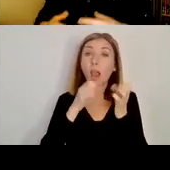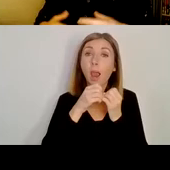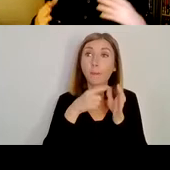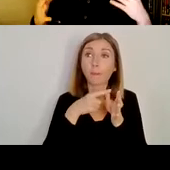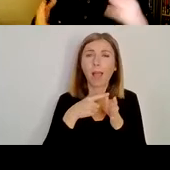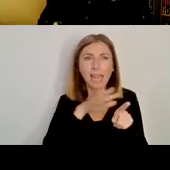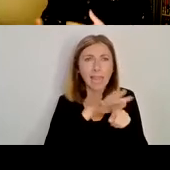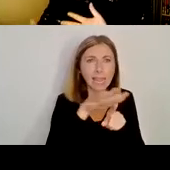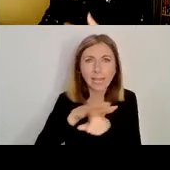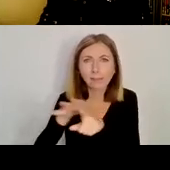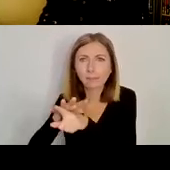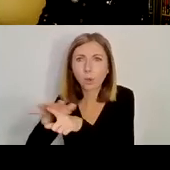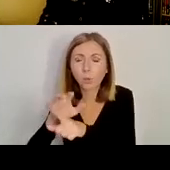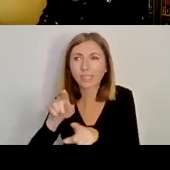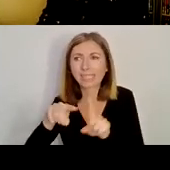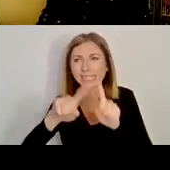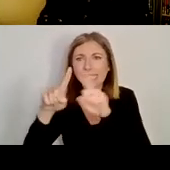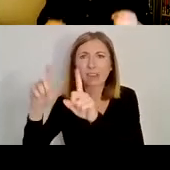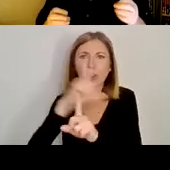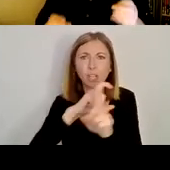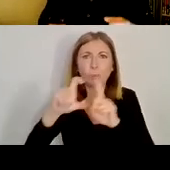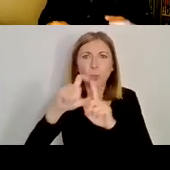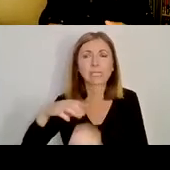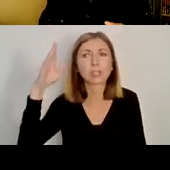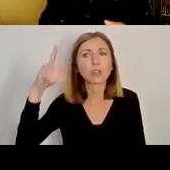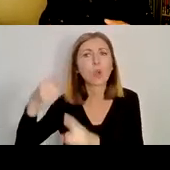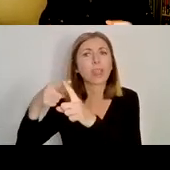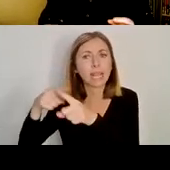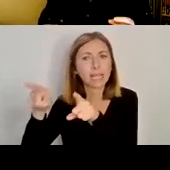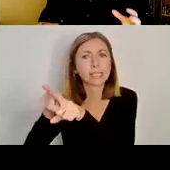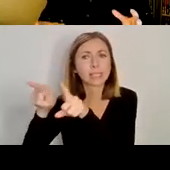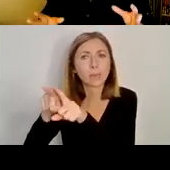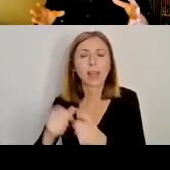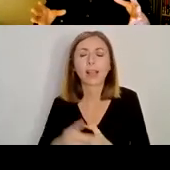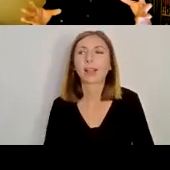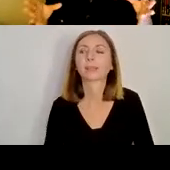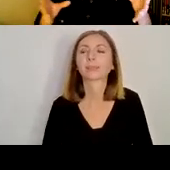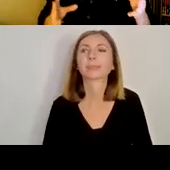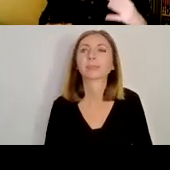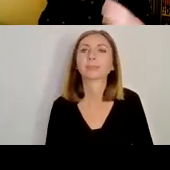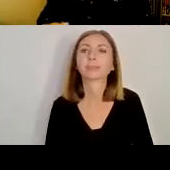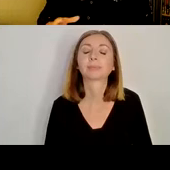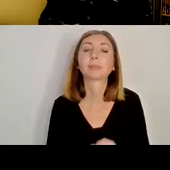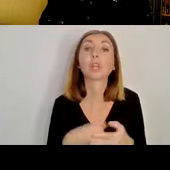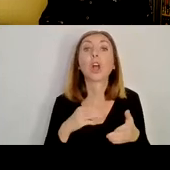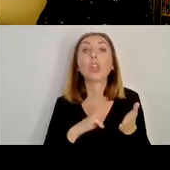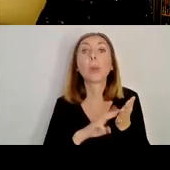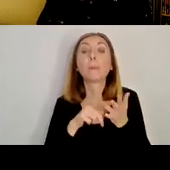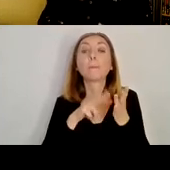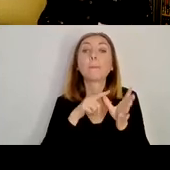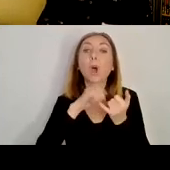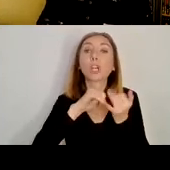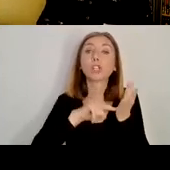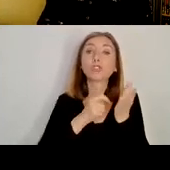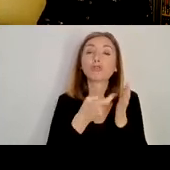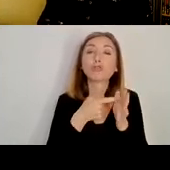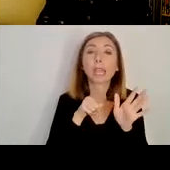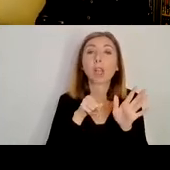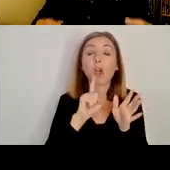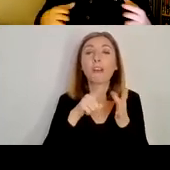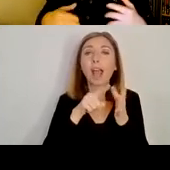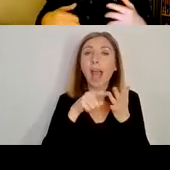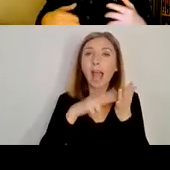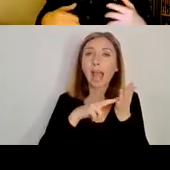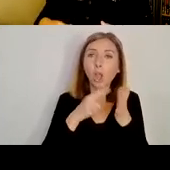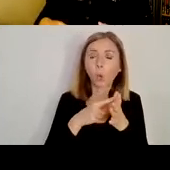flourished in Northern England. So the Monastery of Iona is looking at all times towards different audiences,